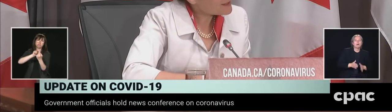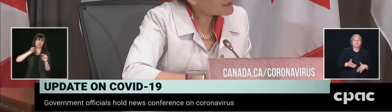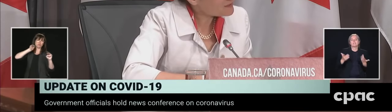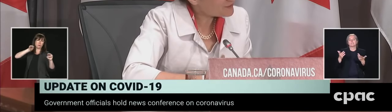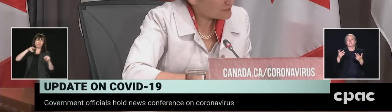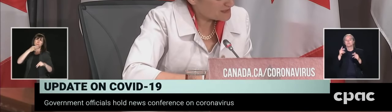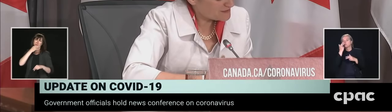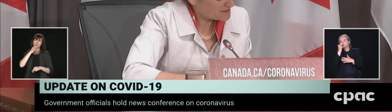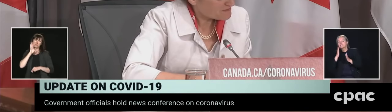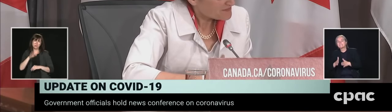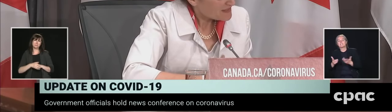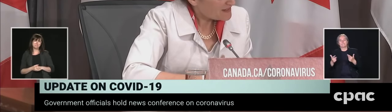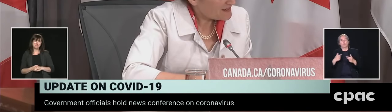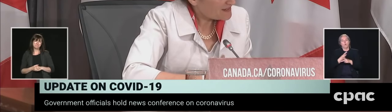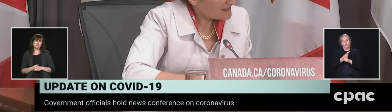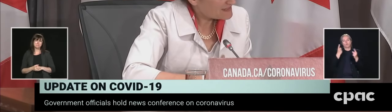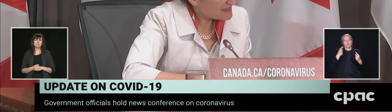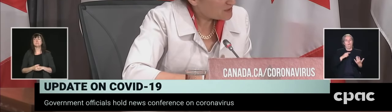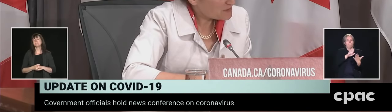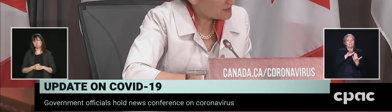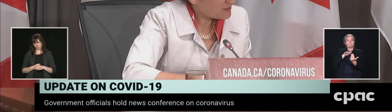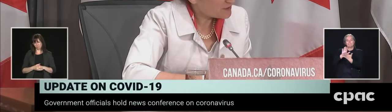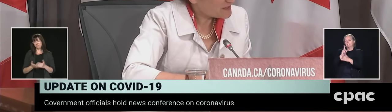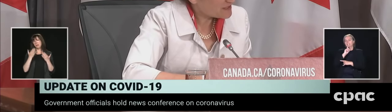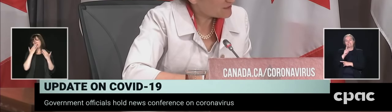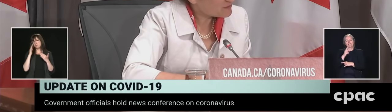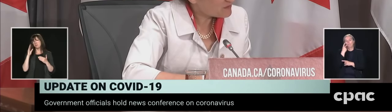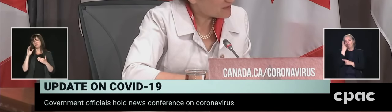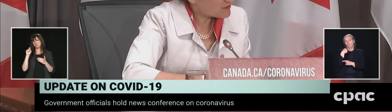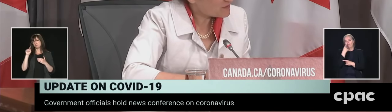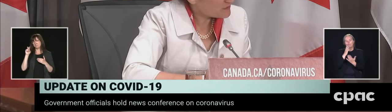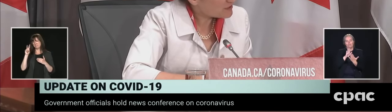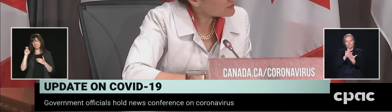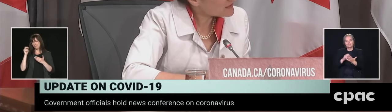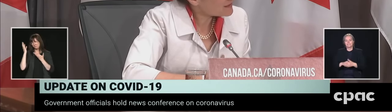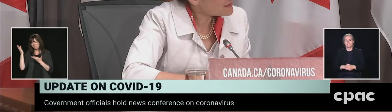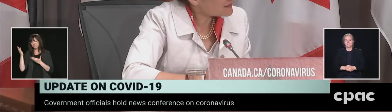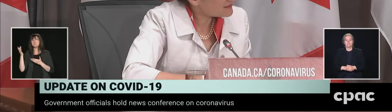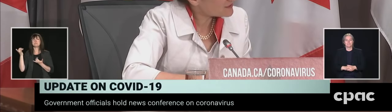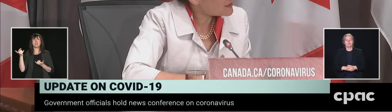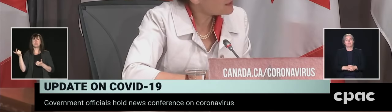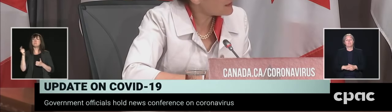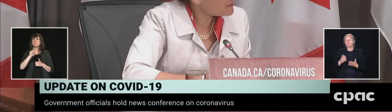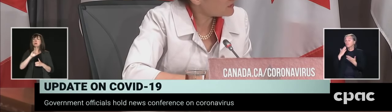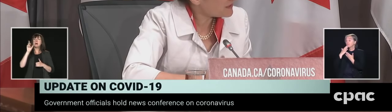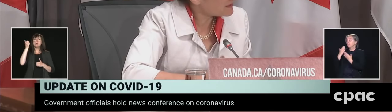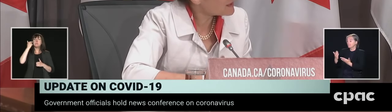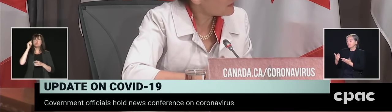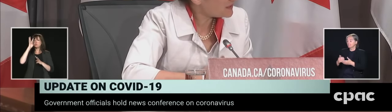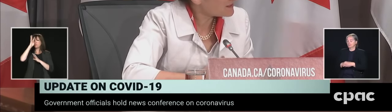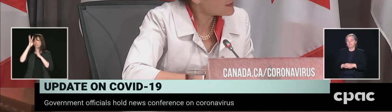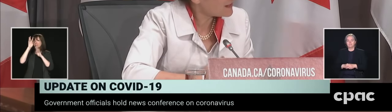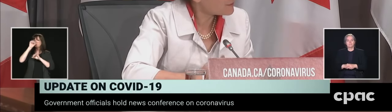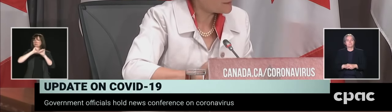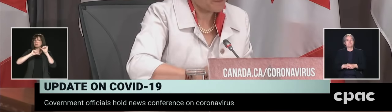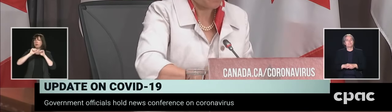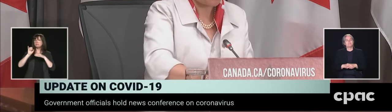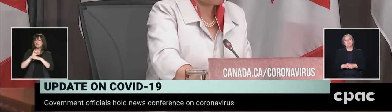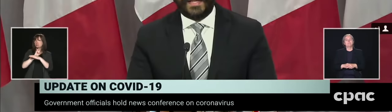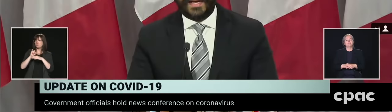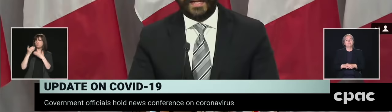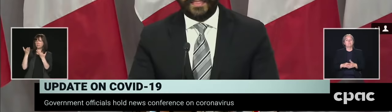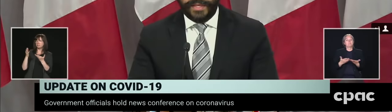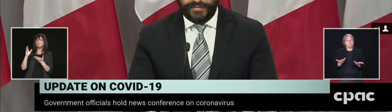Merci beaucoup, Stephen. Now we are going to hear from the Minister of Innovation, Science and Industry, Navdeep Bains. Please, Nav.